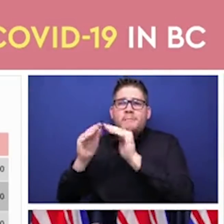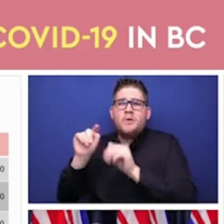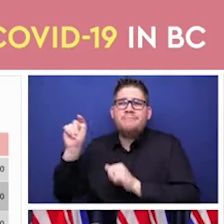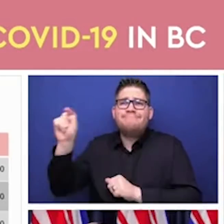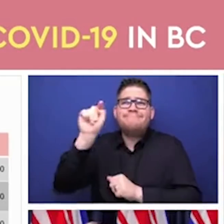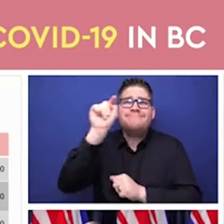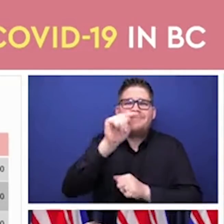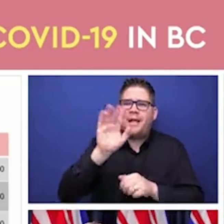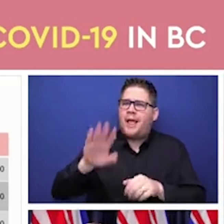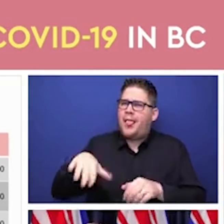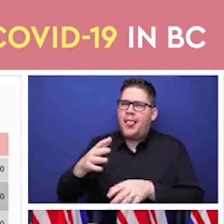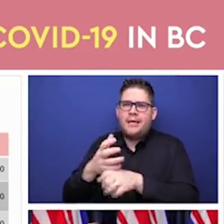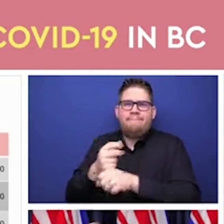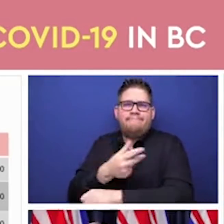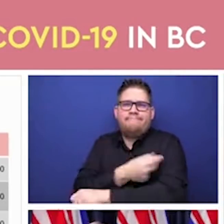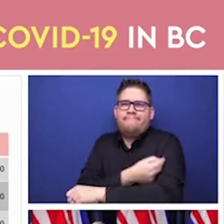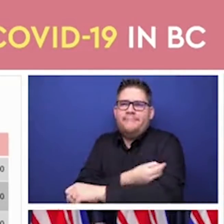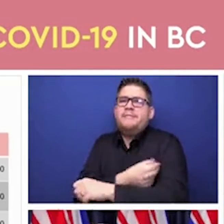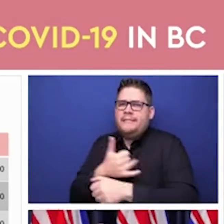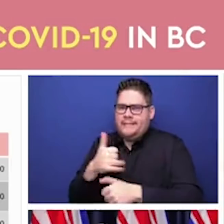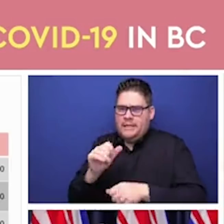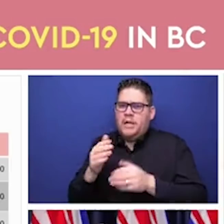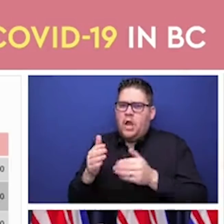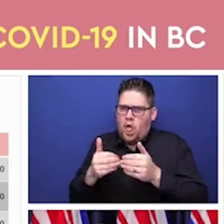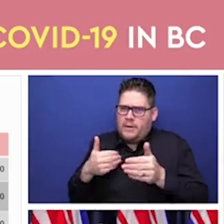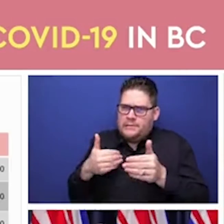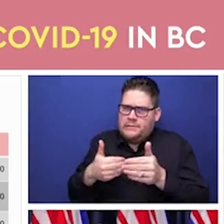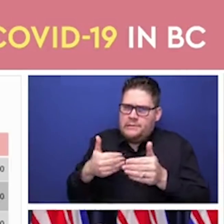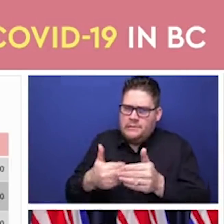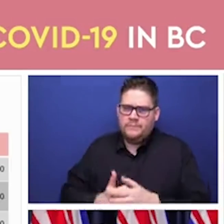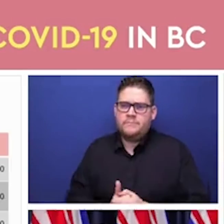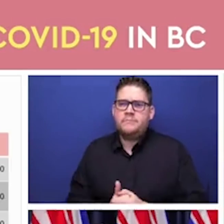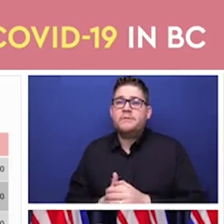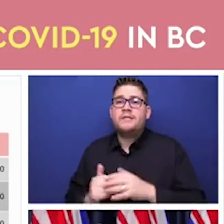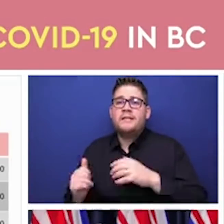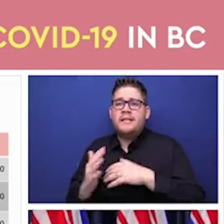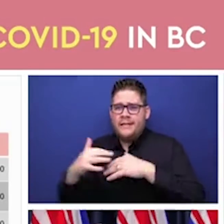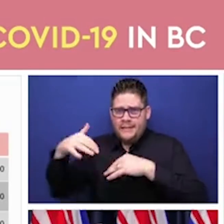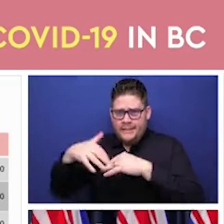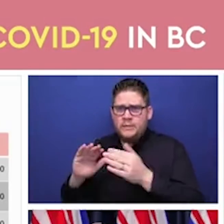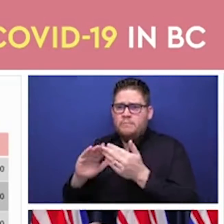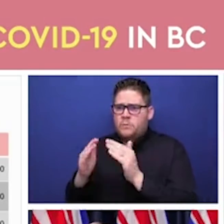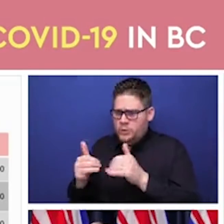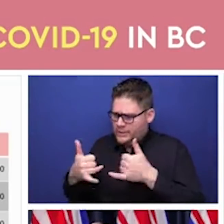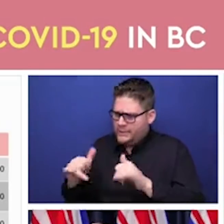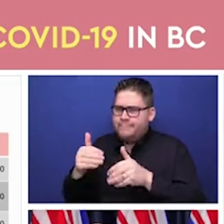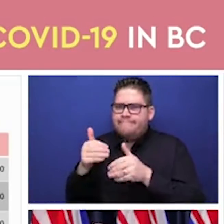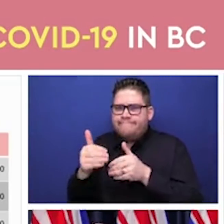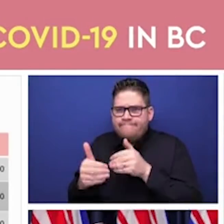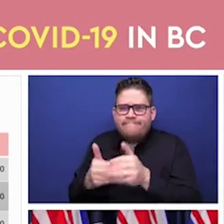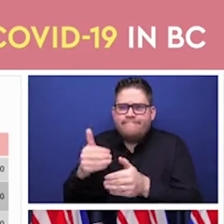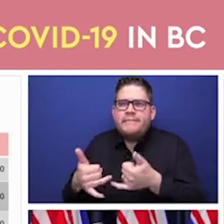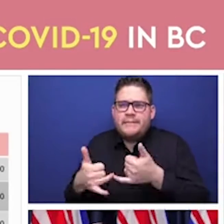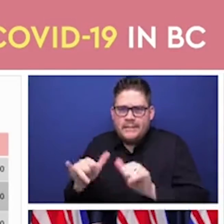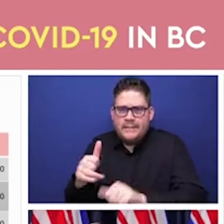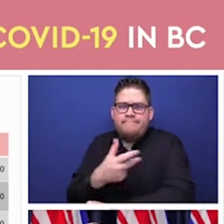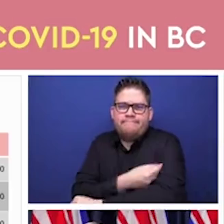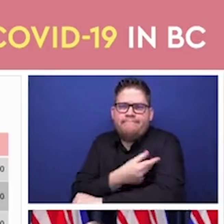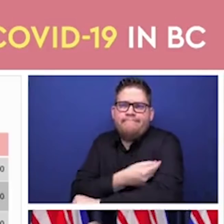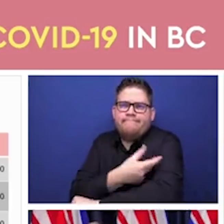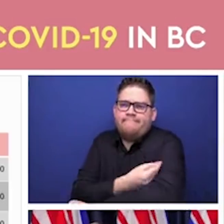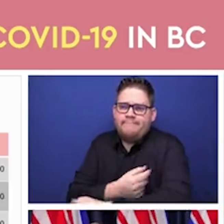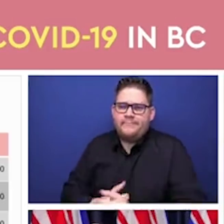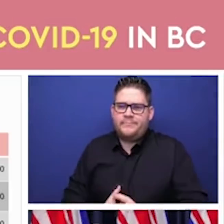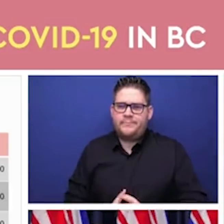attention to people born before 1941 or in that year and those are the 80-plus that's our